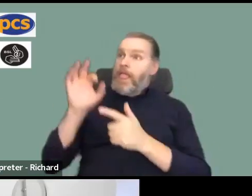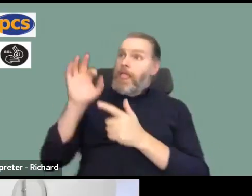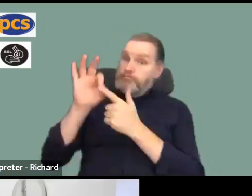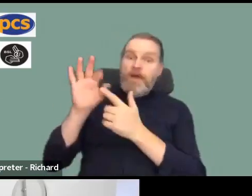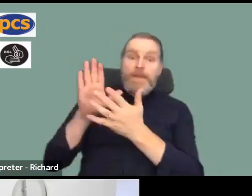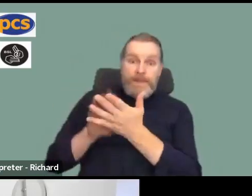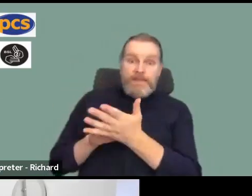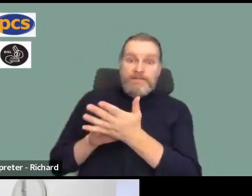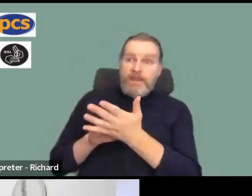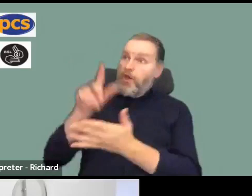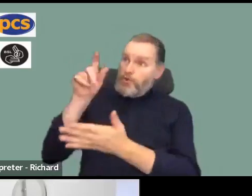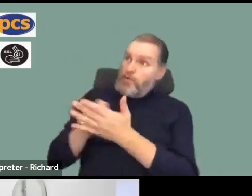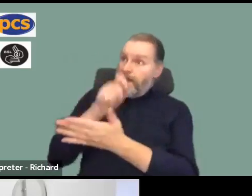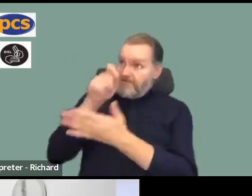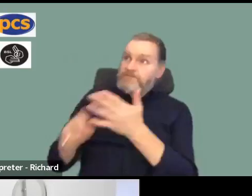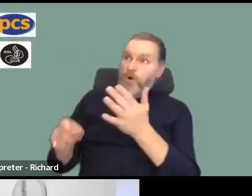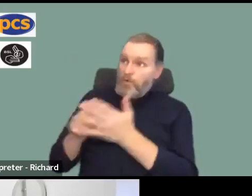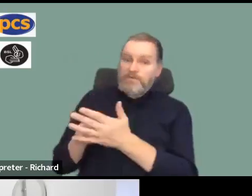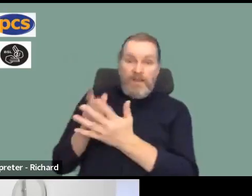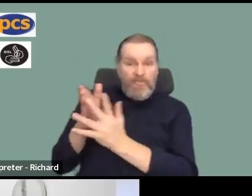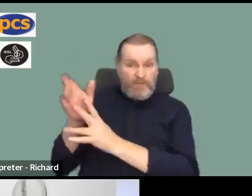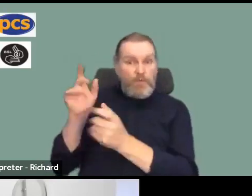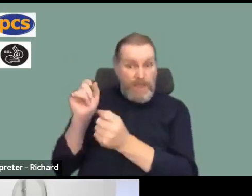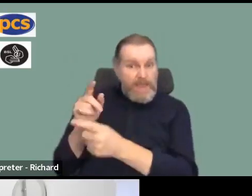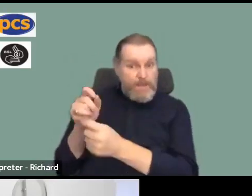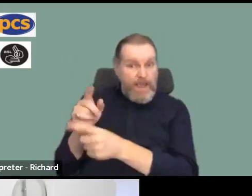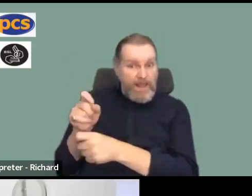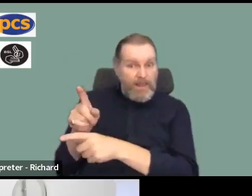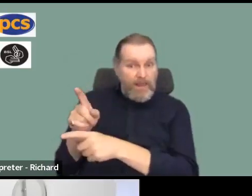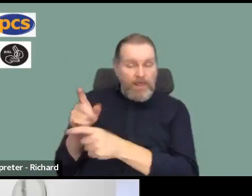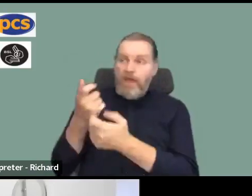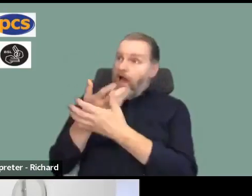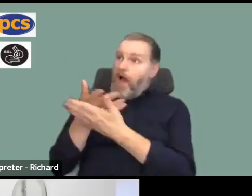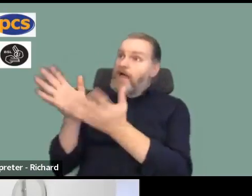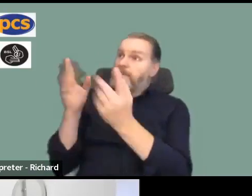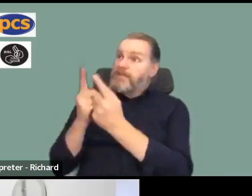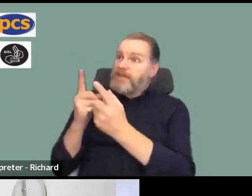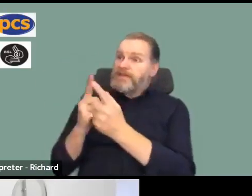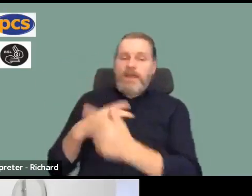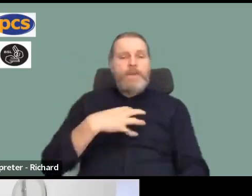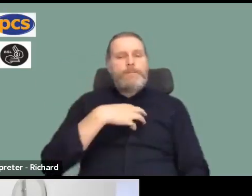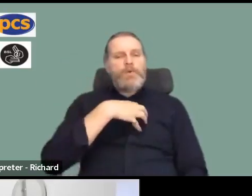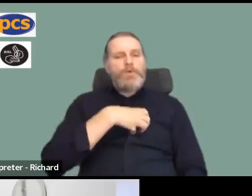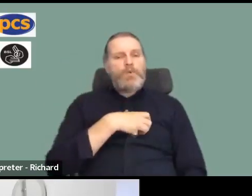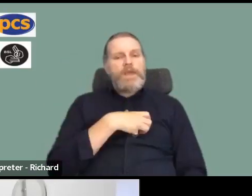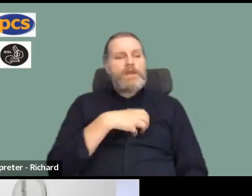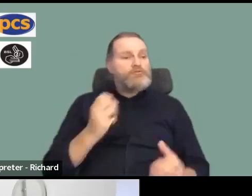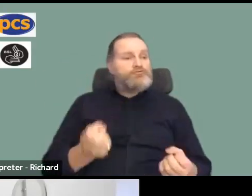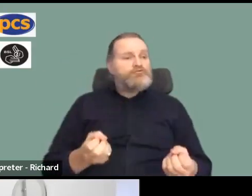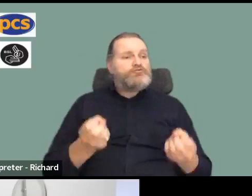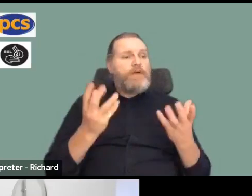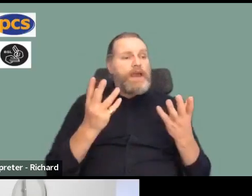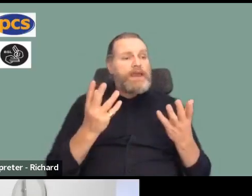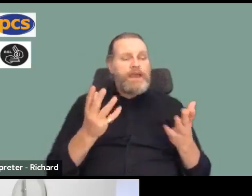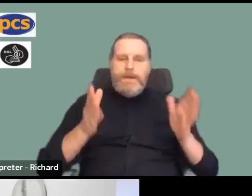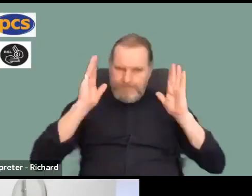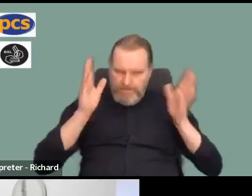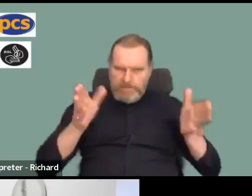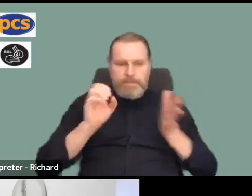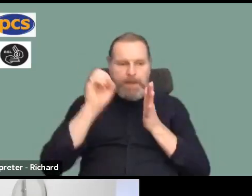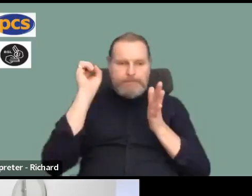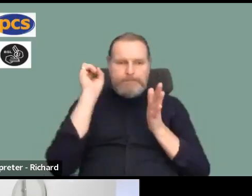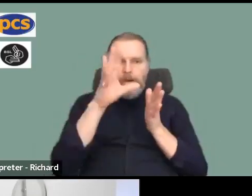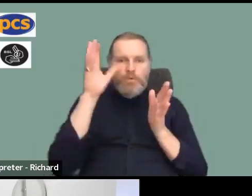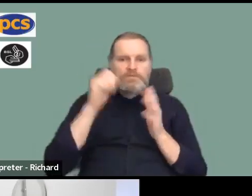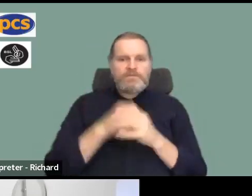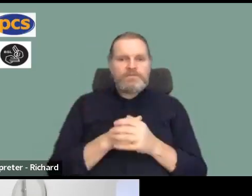can vote in virtually any other democracy or any other decision. But you're not allowed in Britain to vote for a strike unless you do it by post. That's